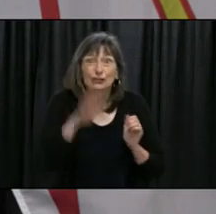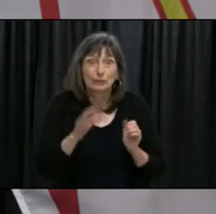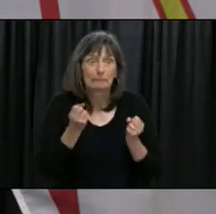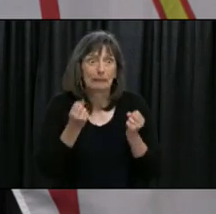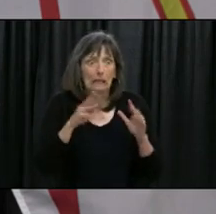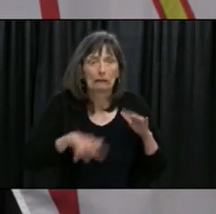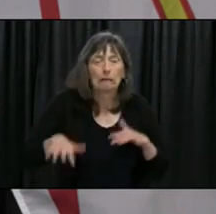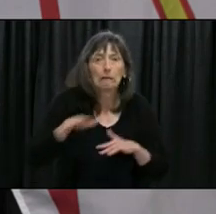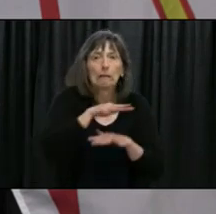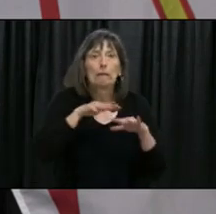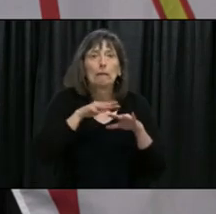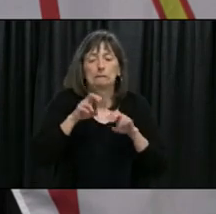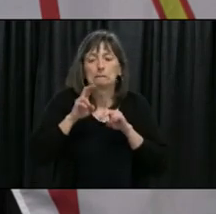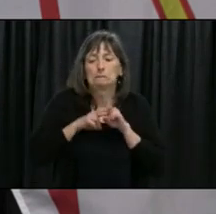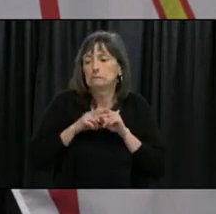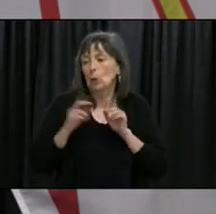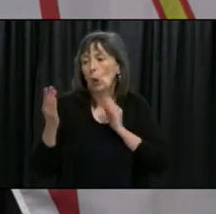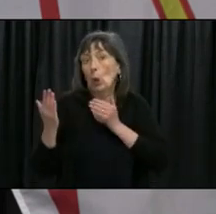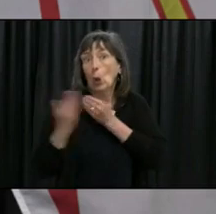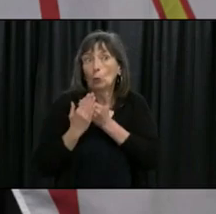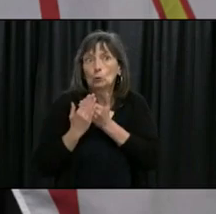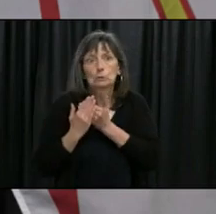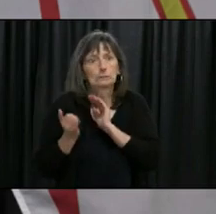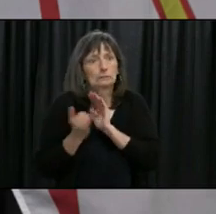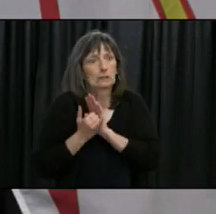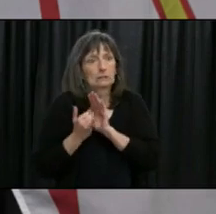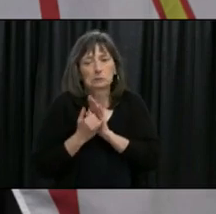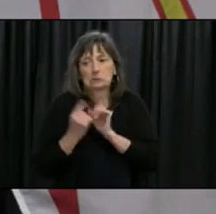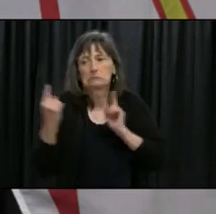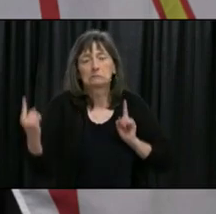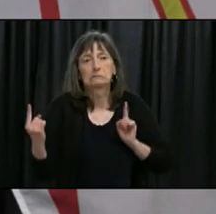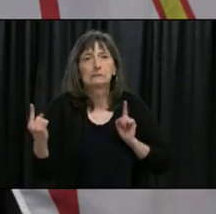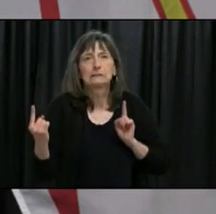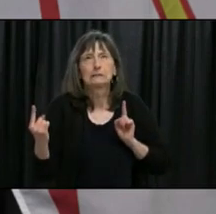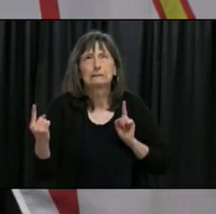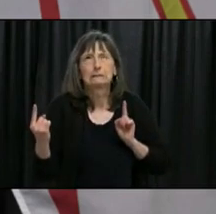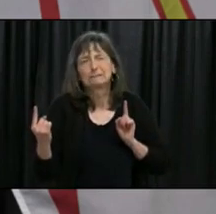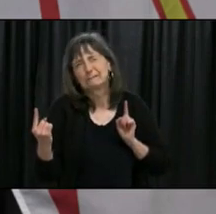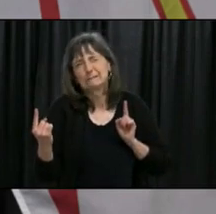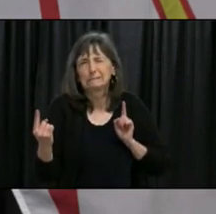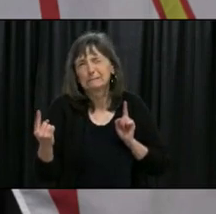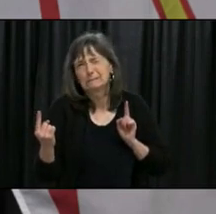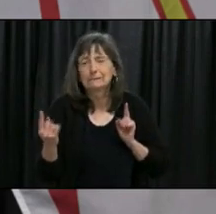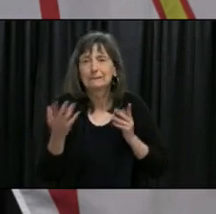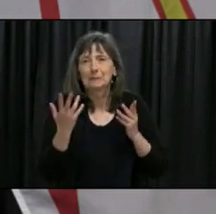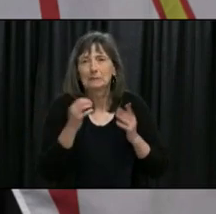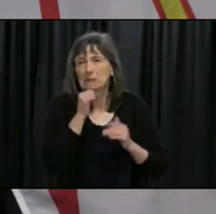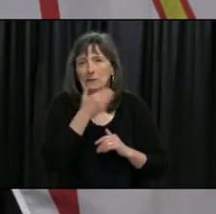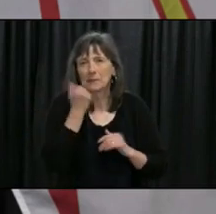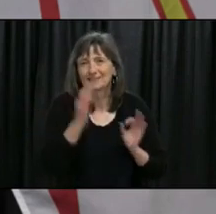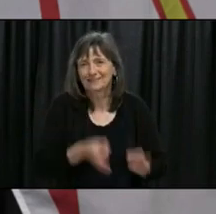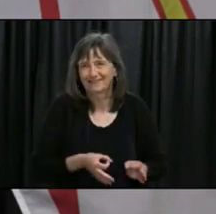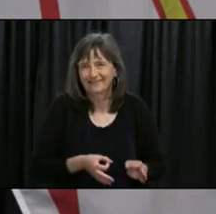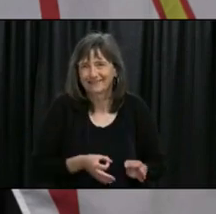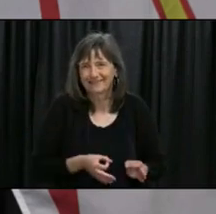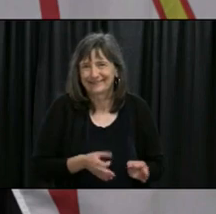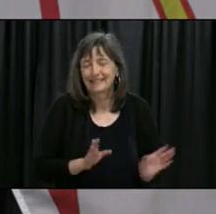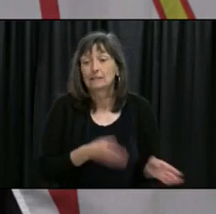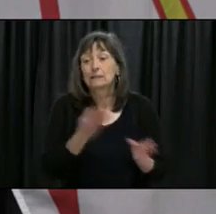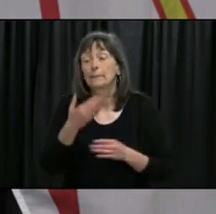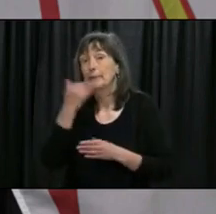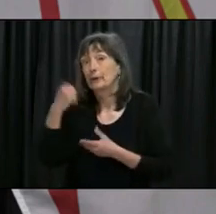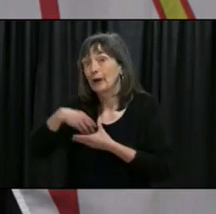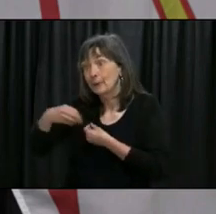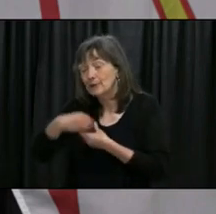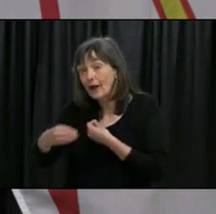you know then you might want to think twice about something like that as opposed to being outside where you can be adequately spaced you know I've